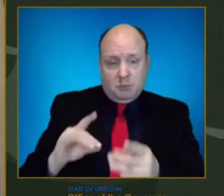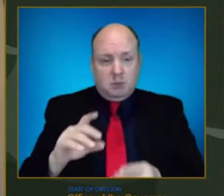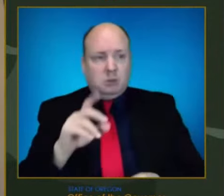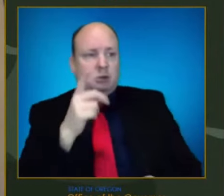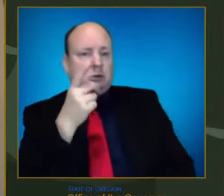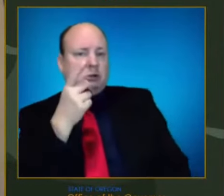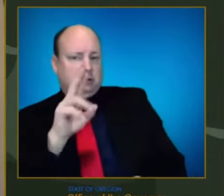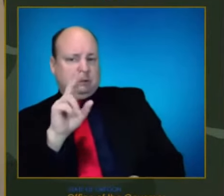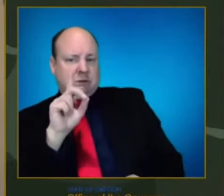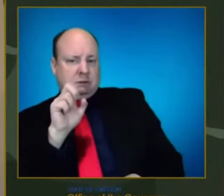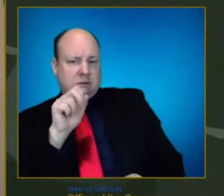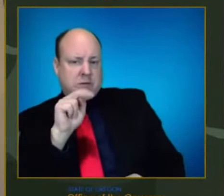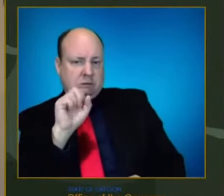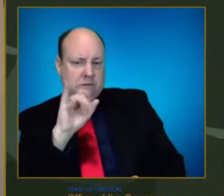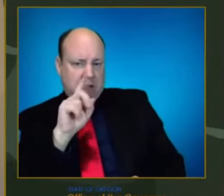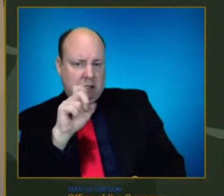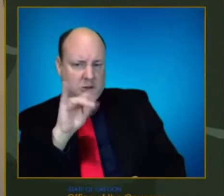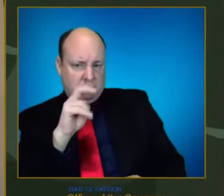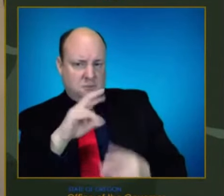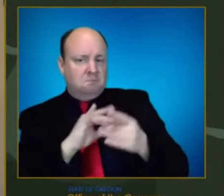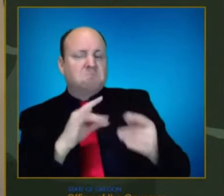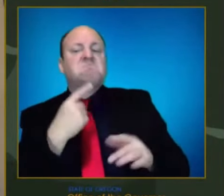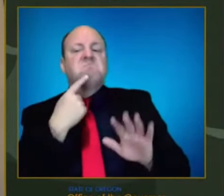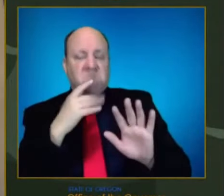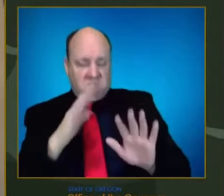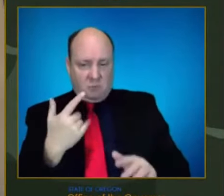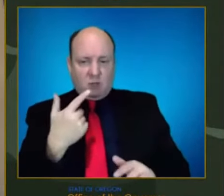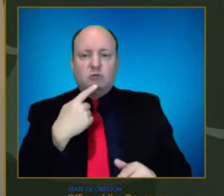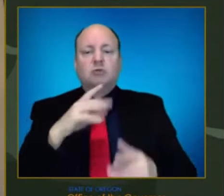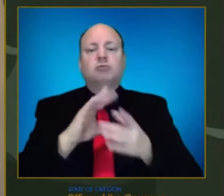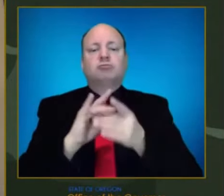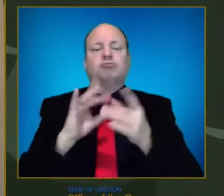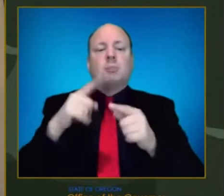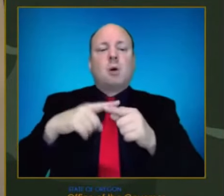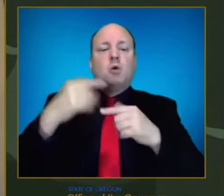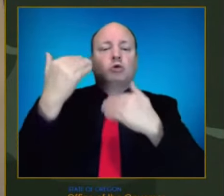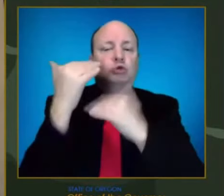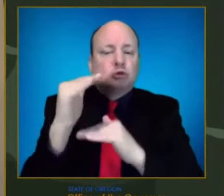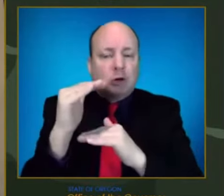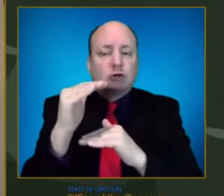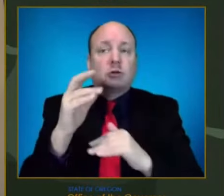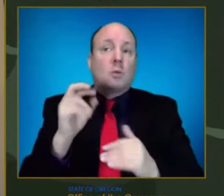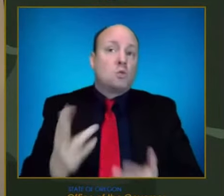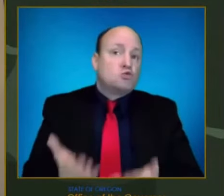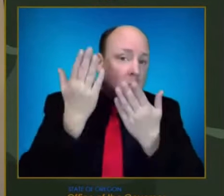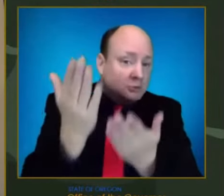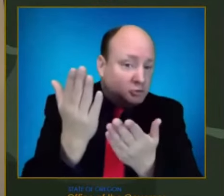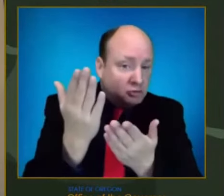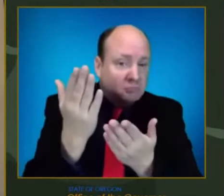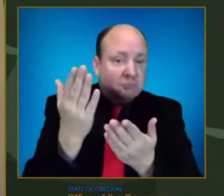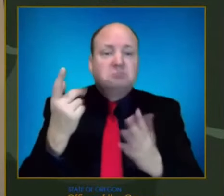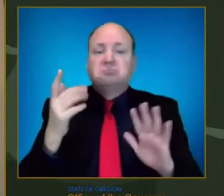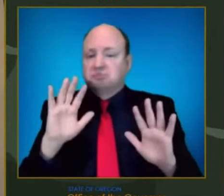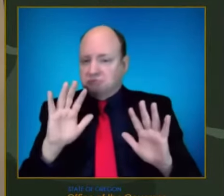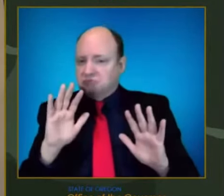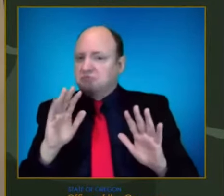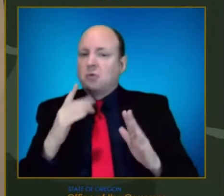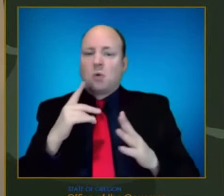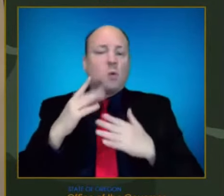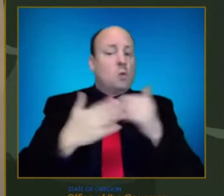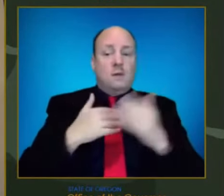about restrictions or recommendations. recommendations. Dr. they're only as good as the changes people make to reduce their risk and the risk to those around them.